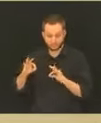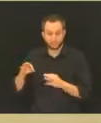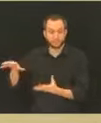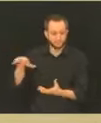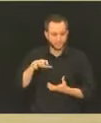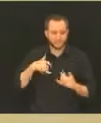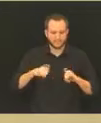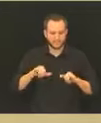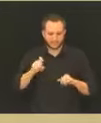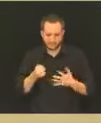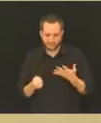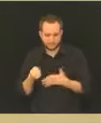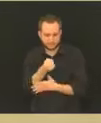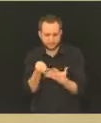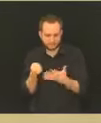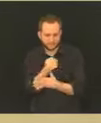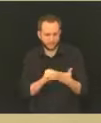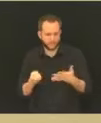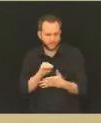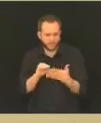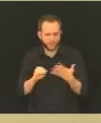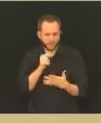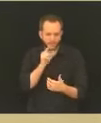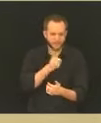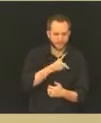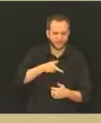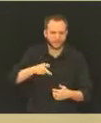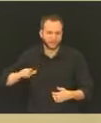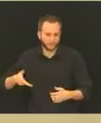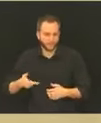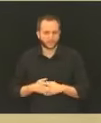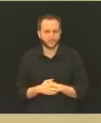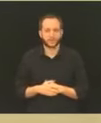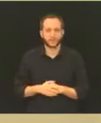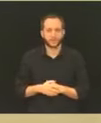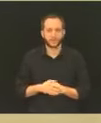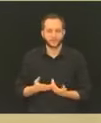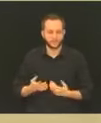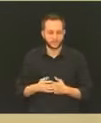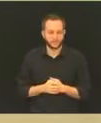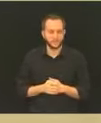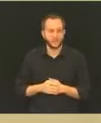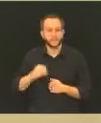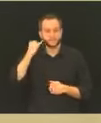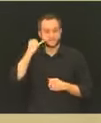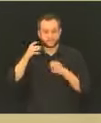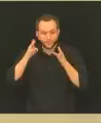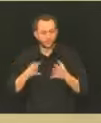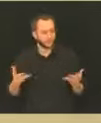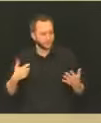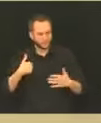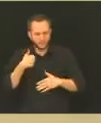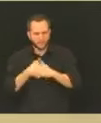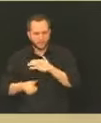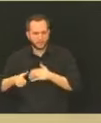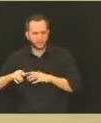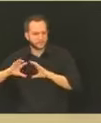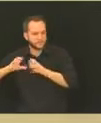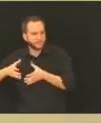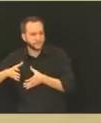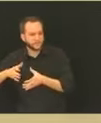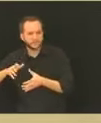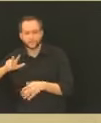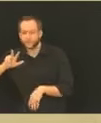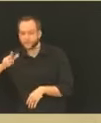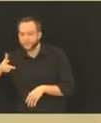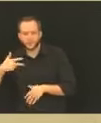The questions and requests that we get from people that, hey, we're in phase three, we should be in phase two, we're in tier three, we should be in tier